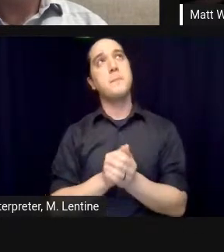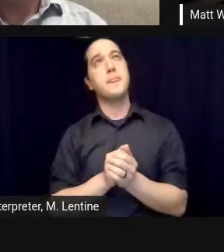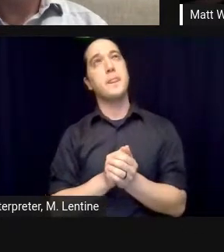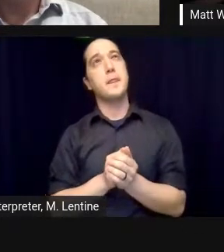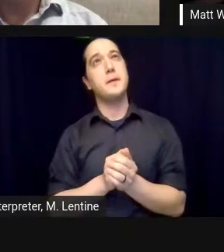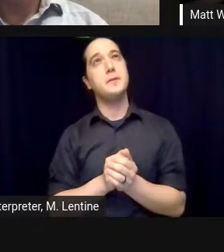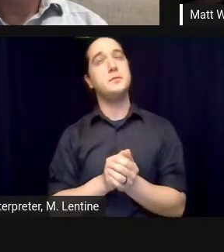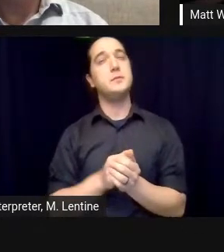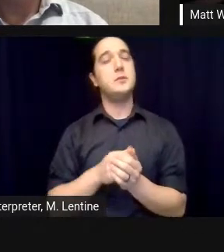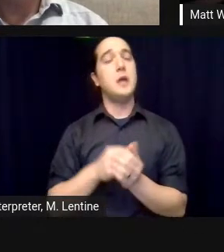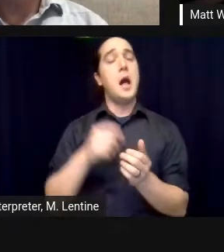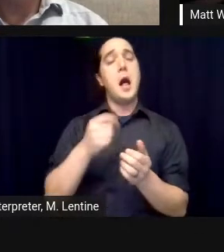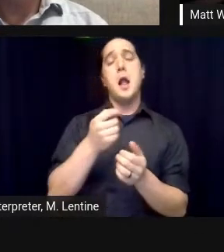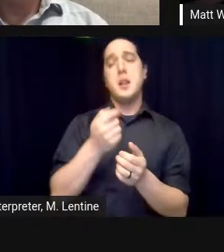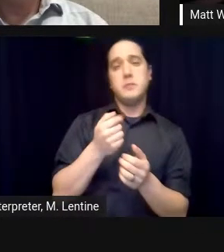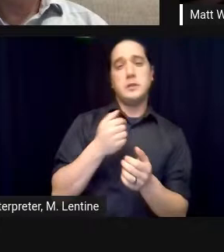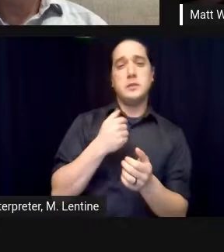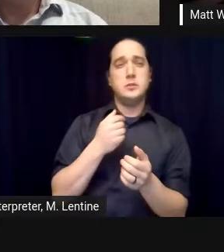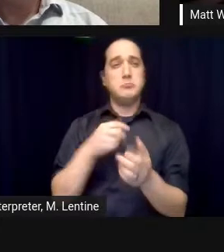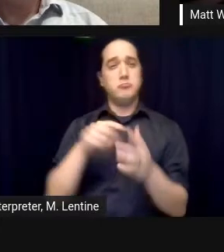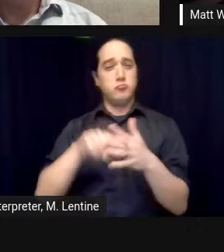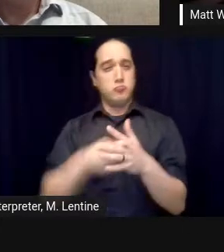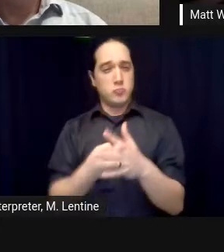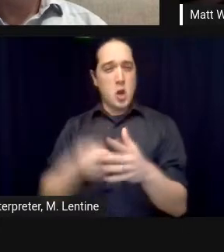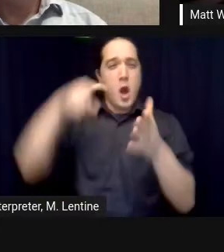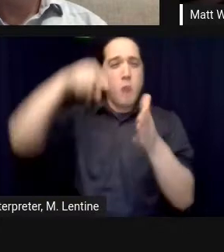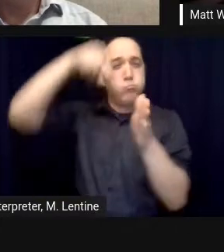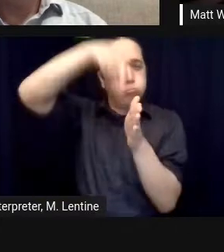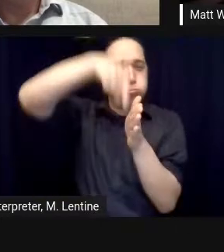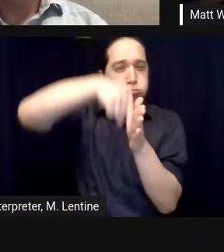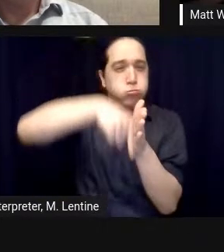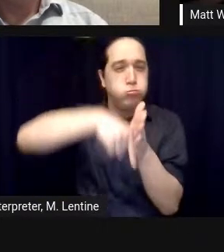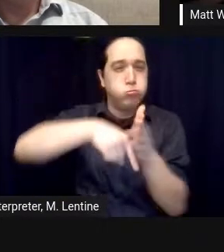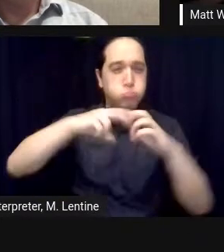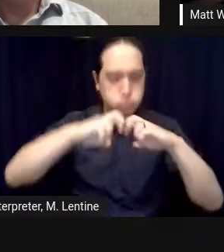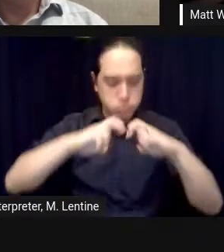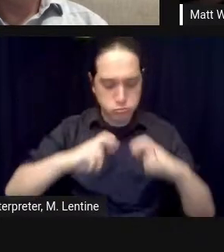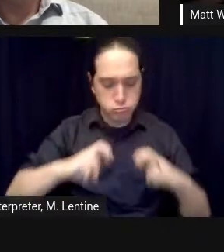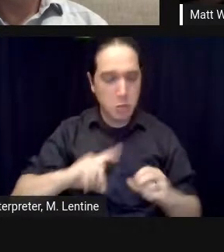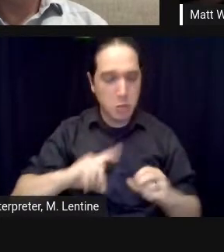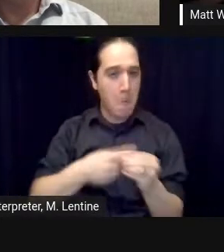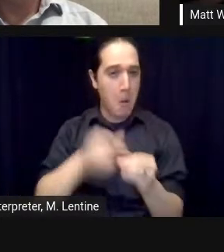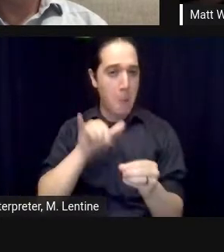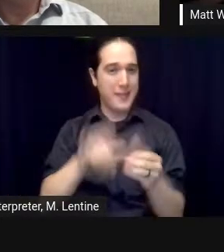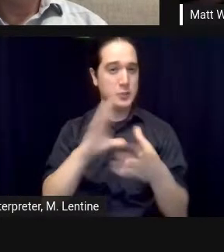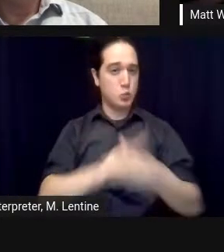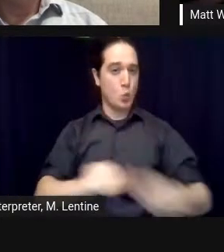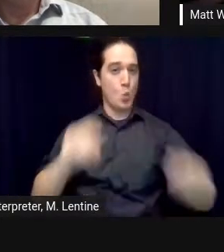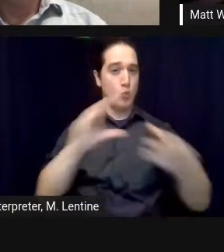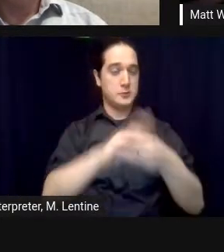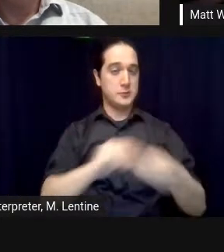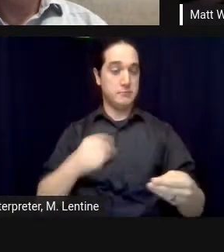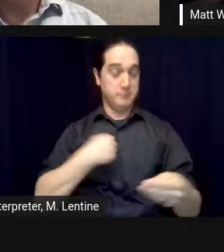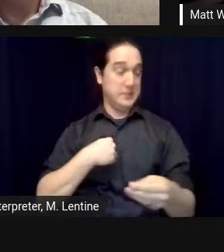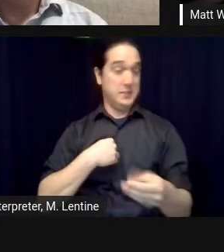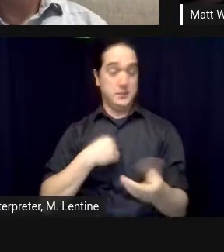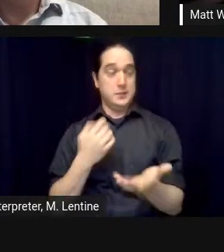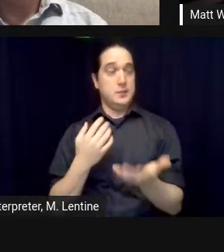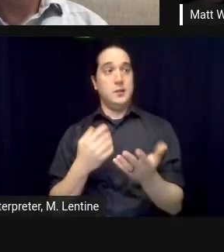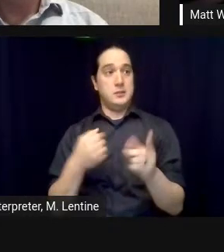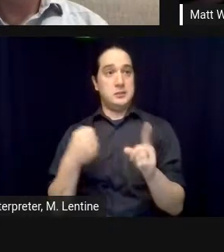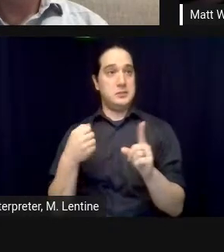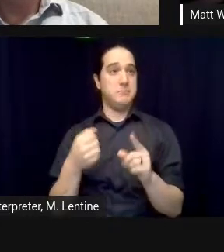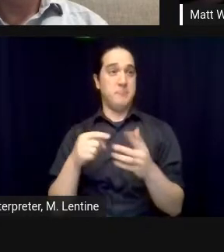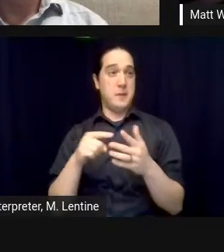what this story was and i think what often happens with the news coverage is you know you don't have that time to really understand what the story is so